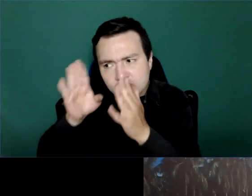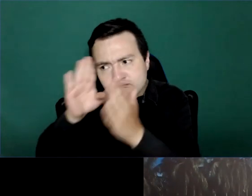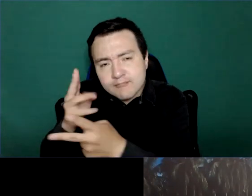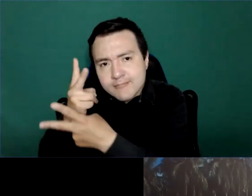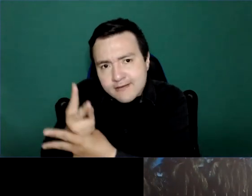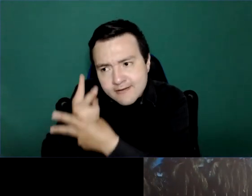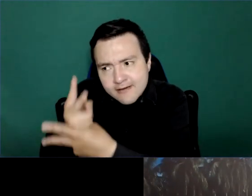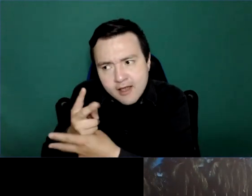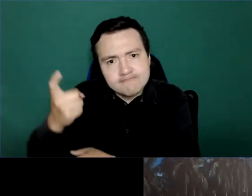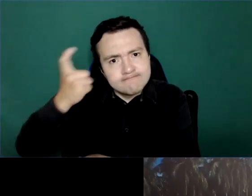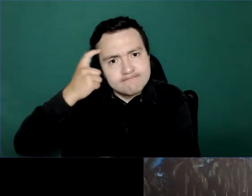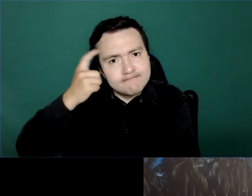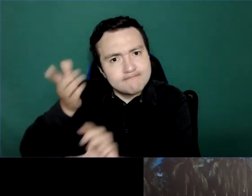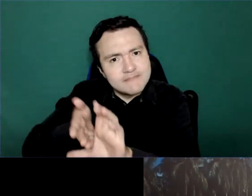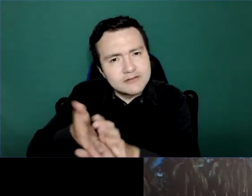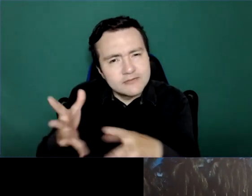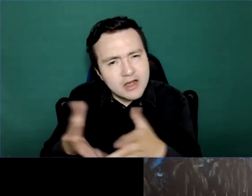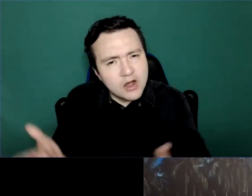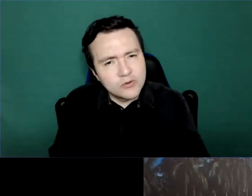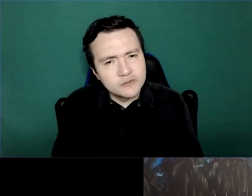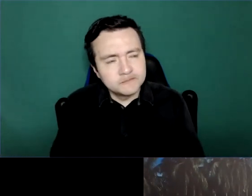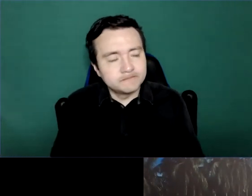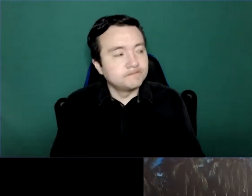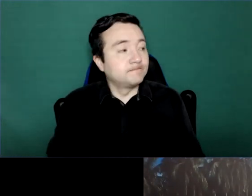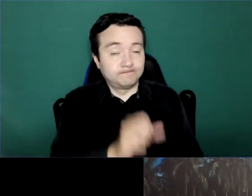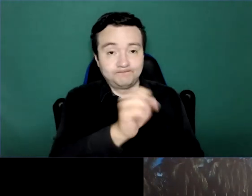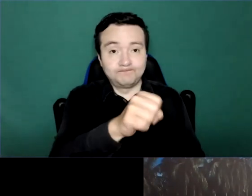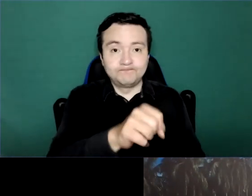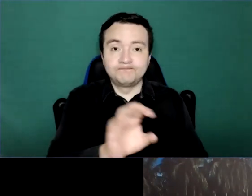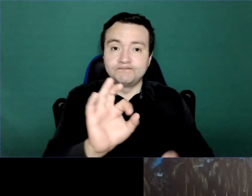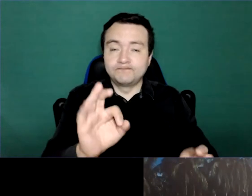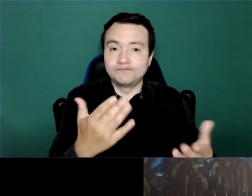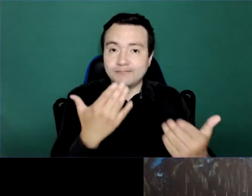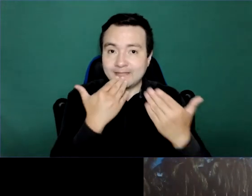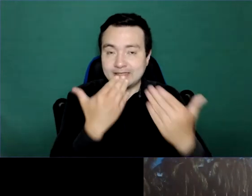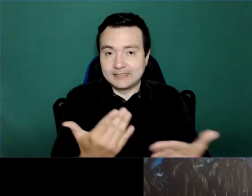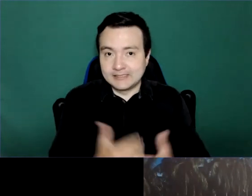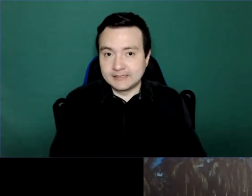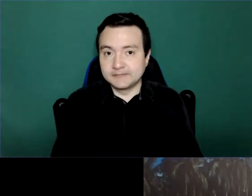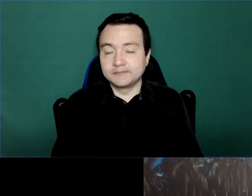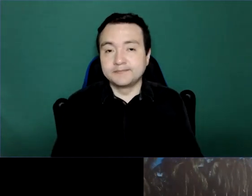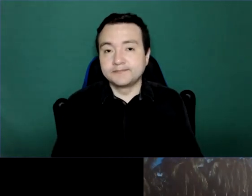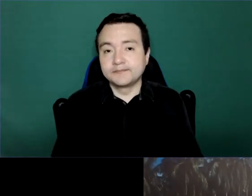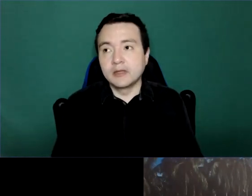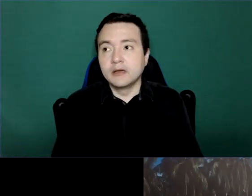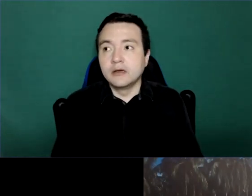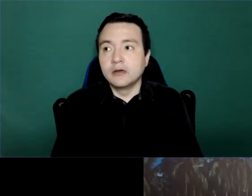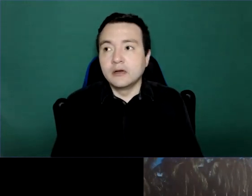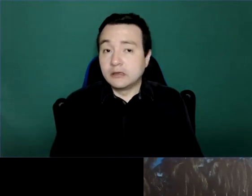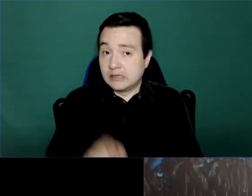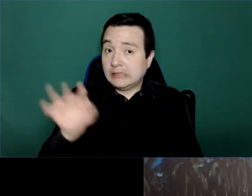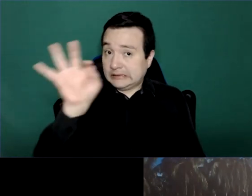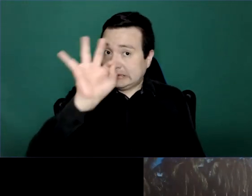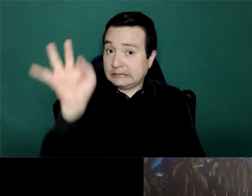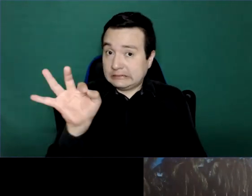Yes, thank you very much. This is a very important question. And